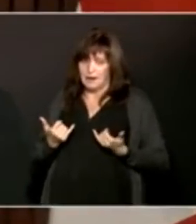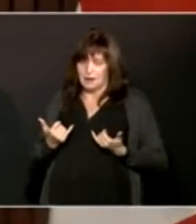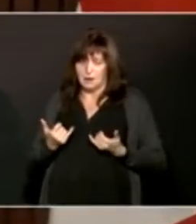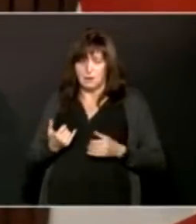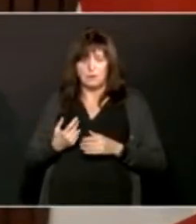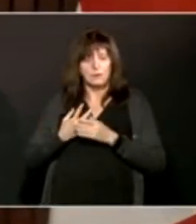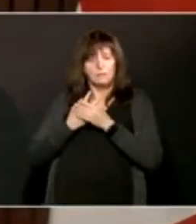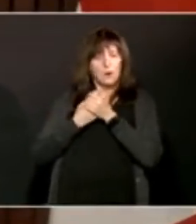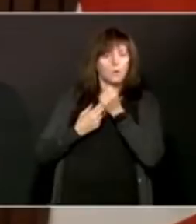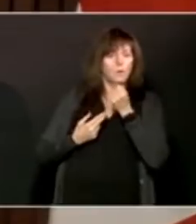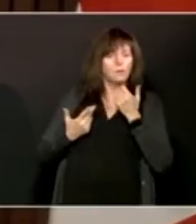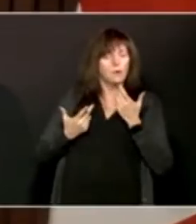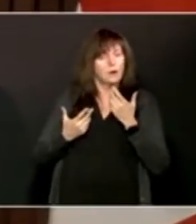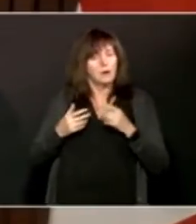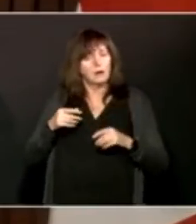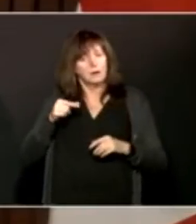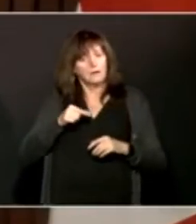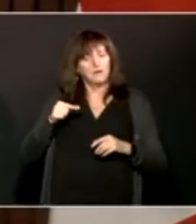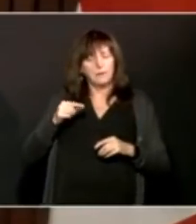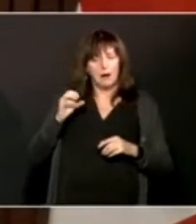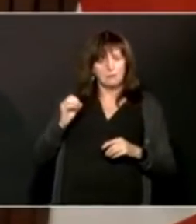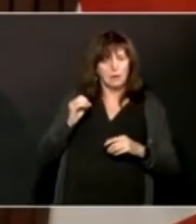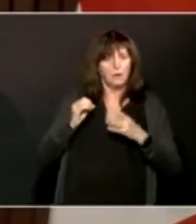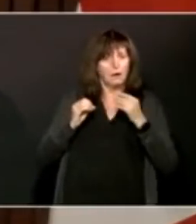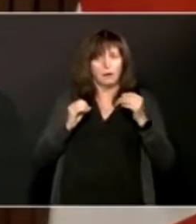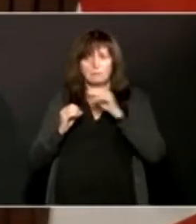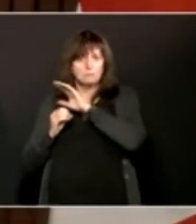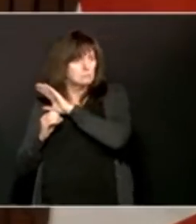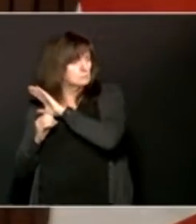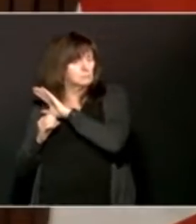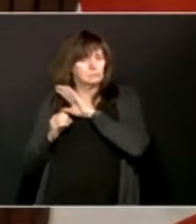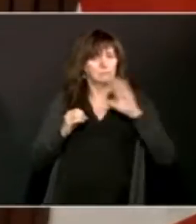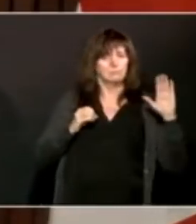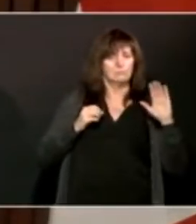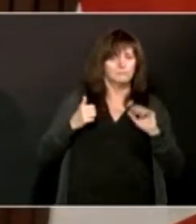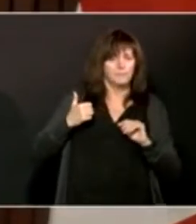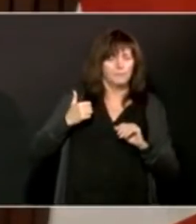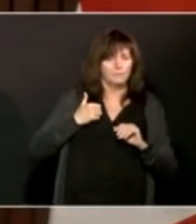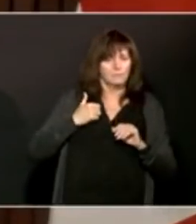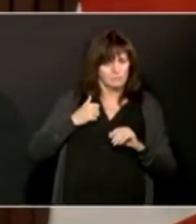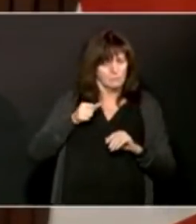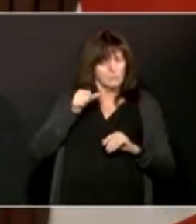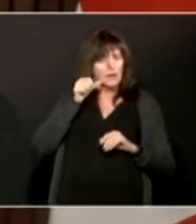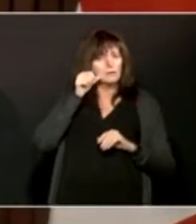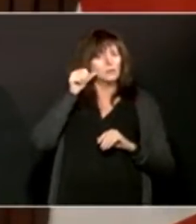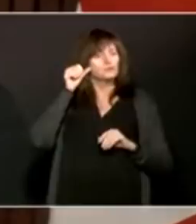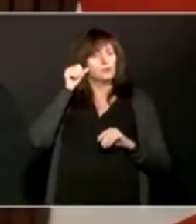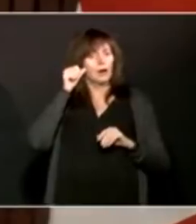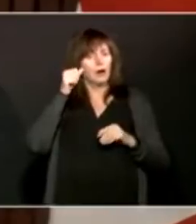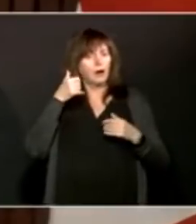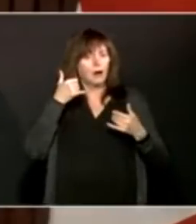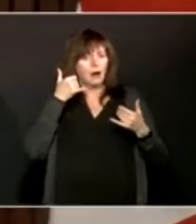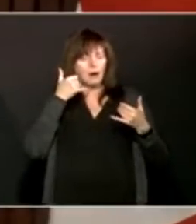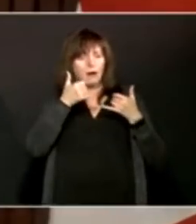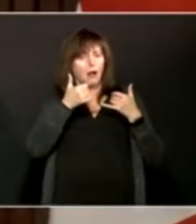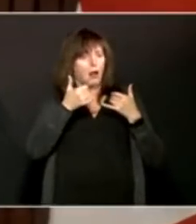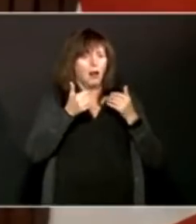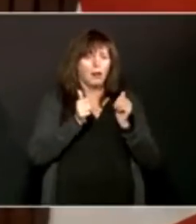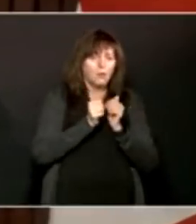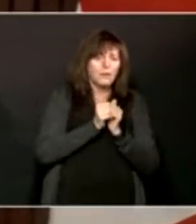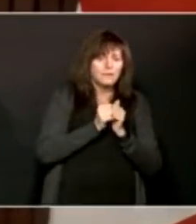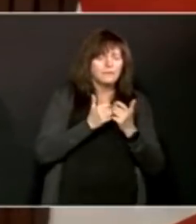also across the country. In fact, yesterday I was on a call with our counterparts in the other provinces, territories and